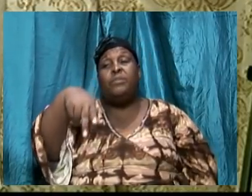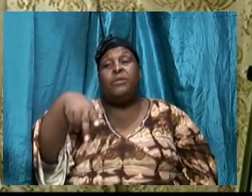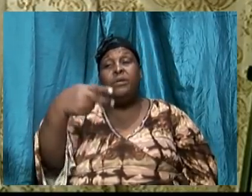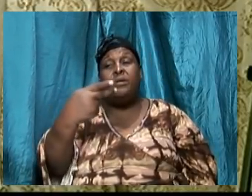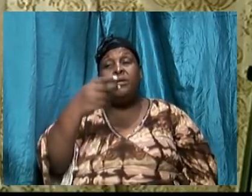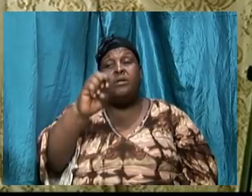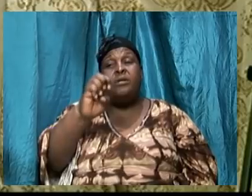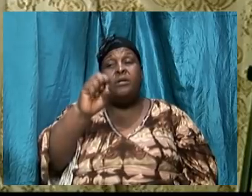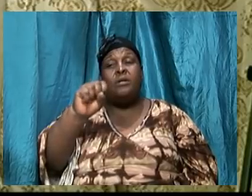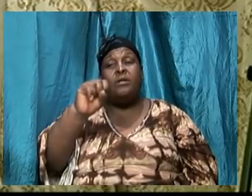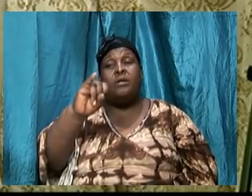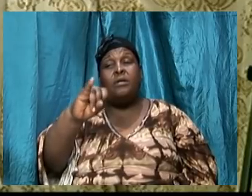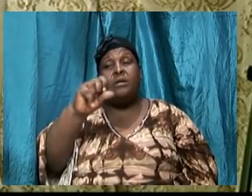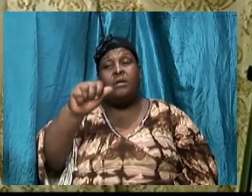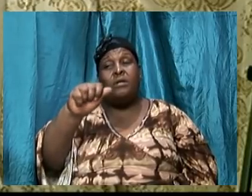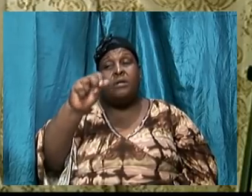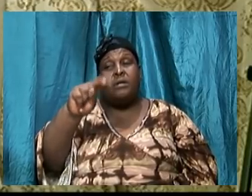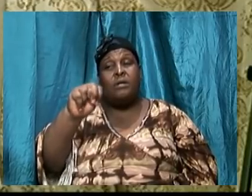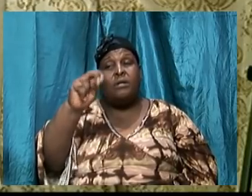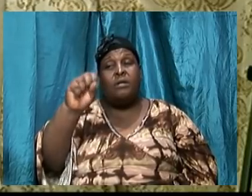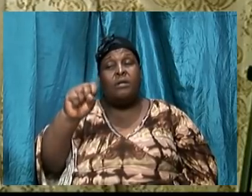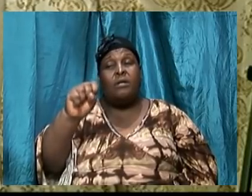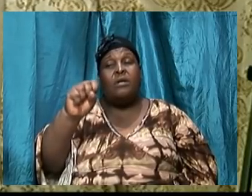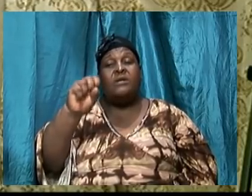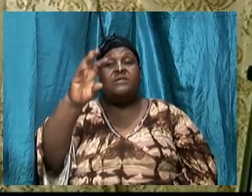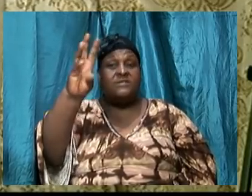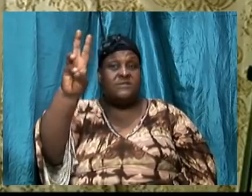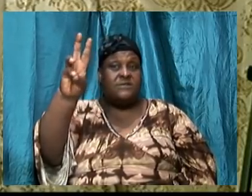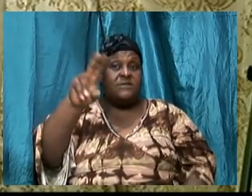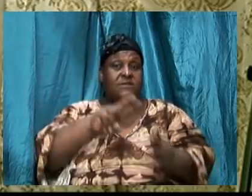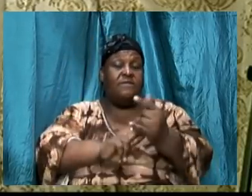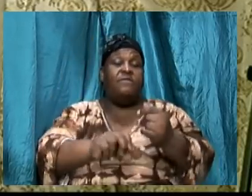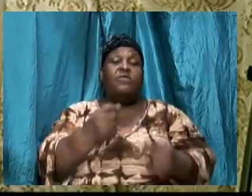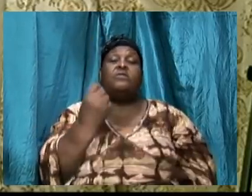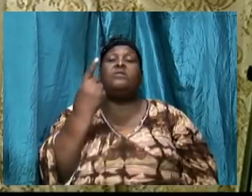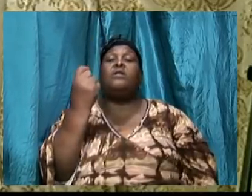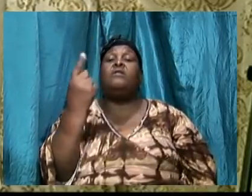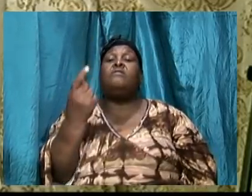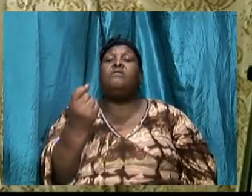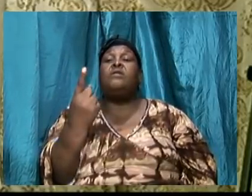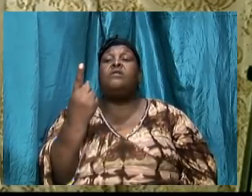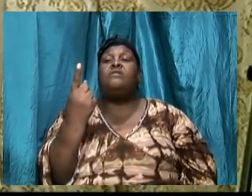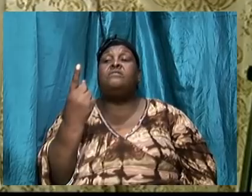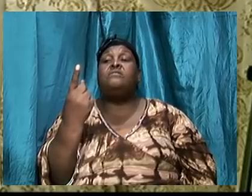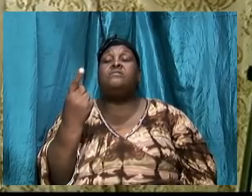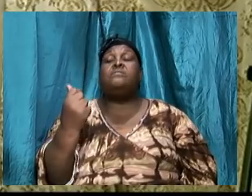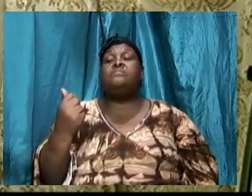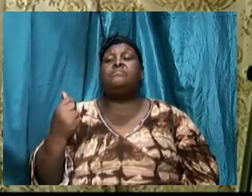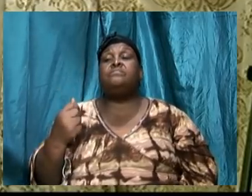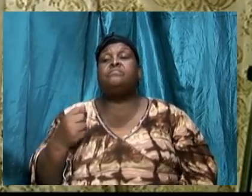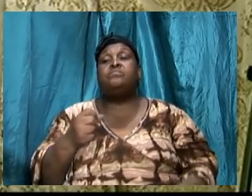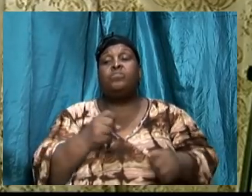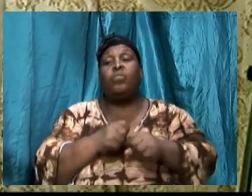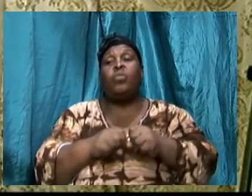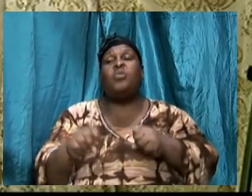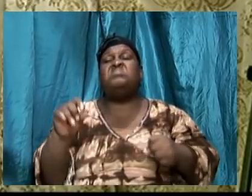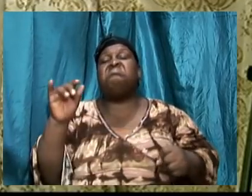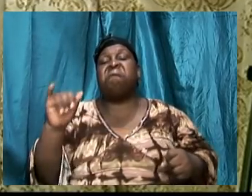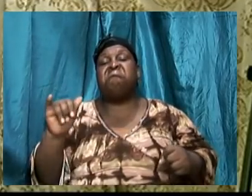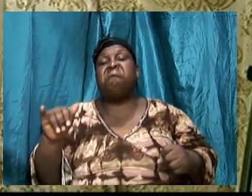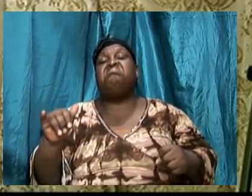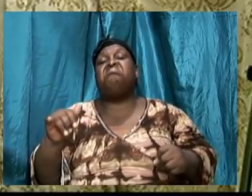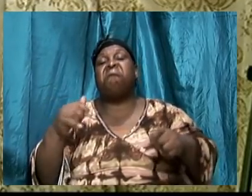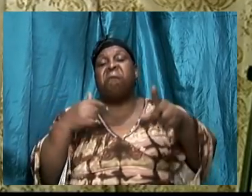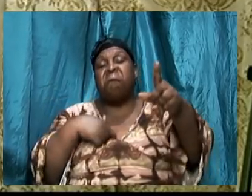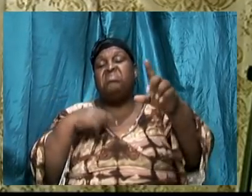for us because I'm going to just have us to read it again and quickly run through so that I can